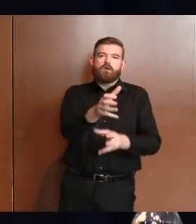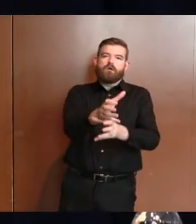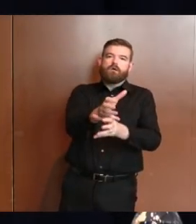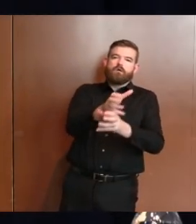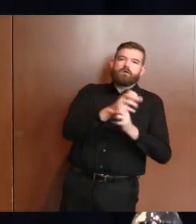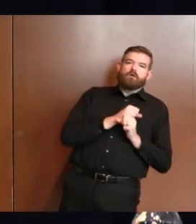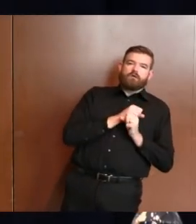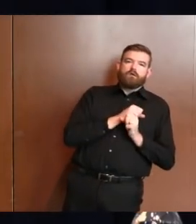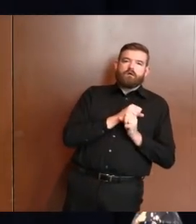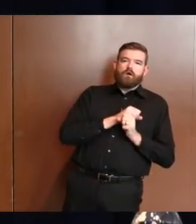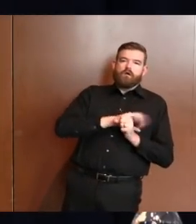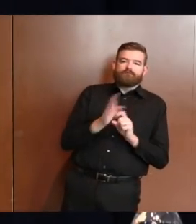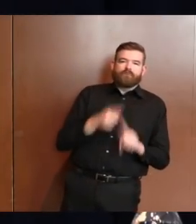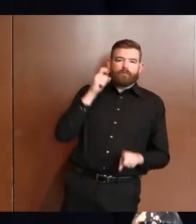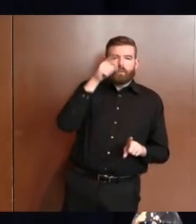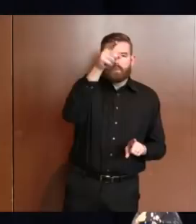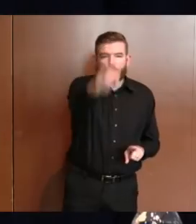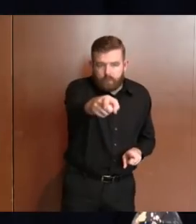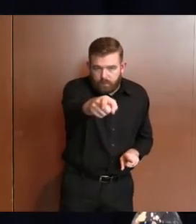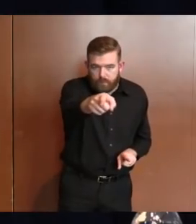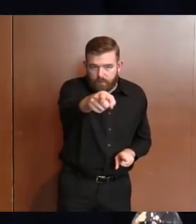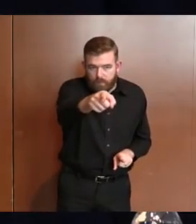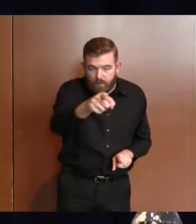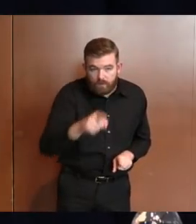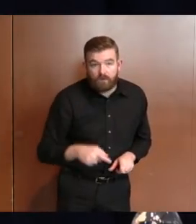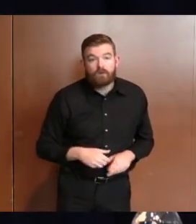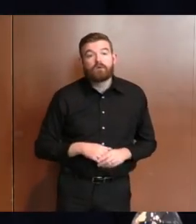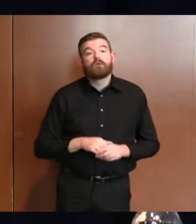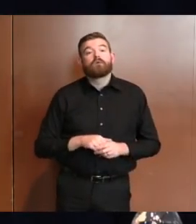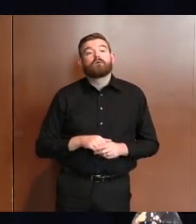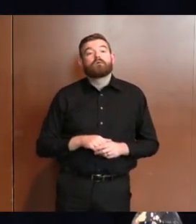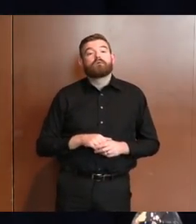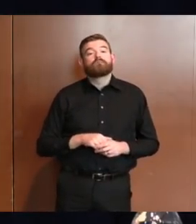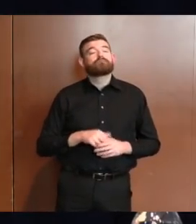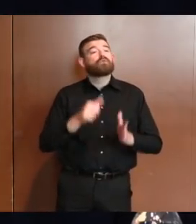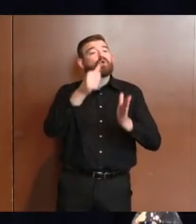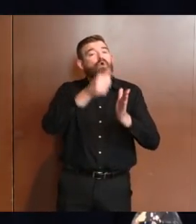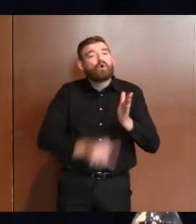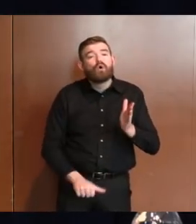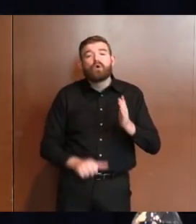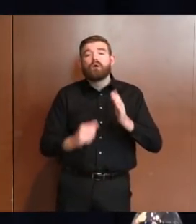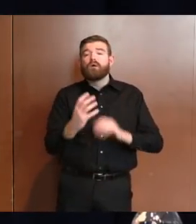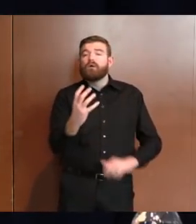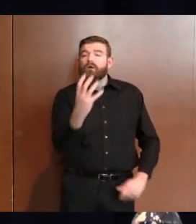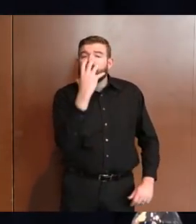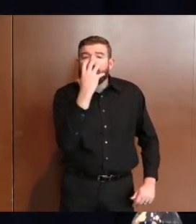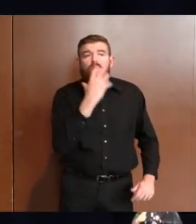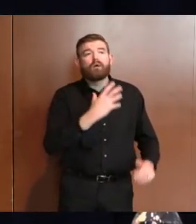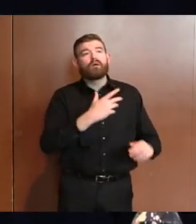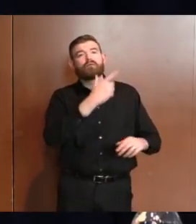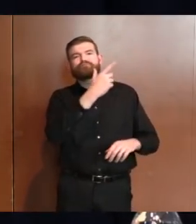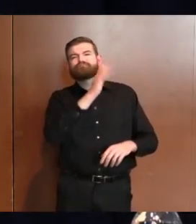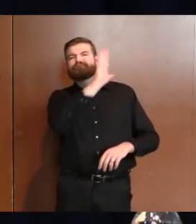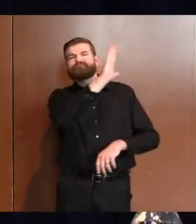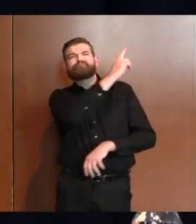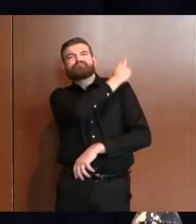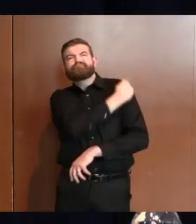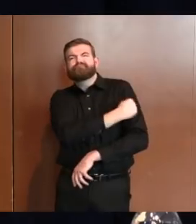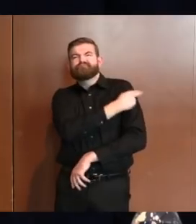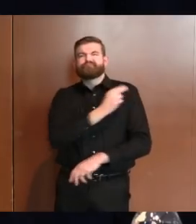The cloth face coverings recommended are not surgical masks. They are not medical grade N95